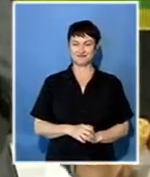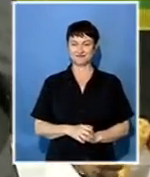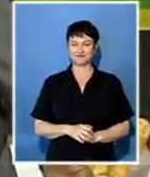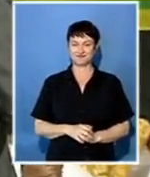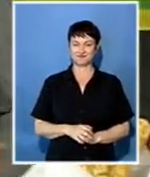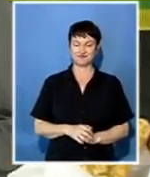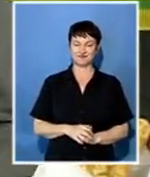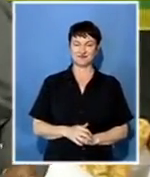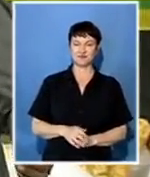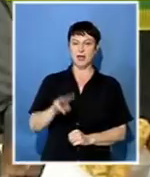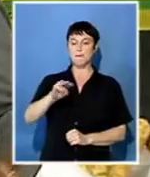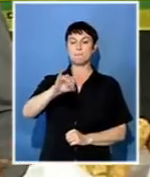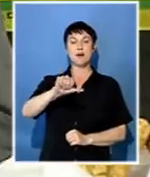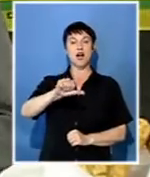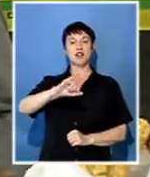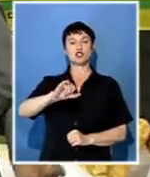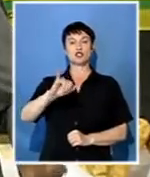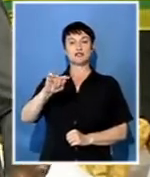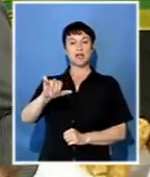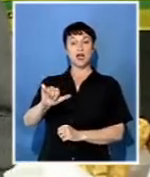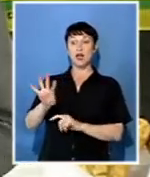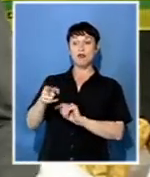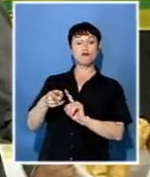Majita from Soweto.